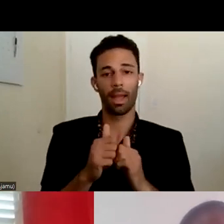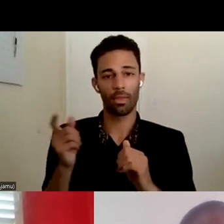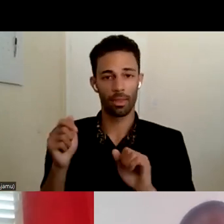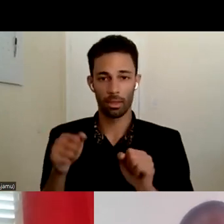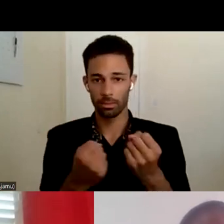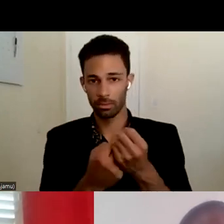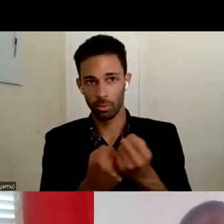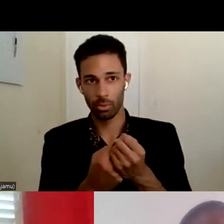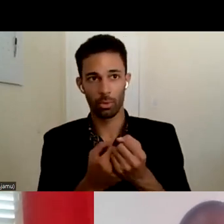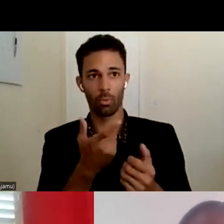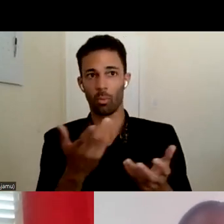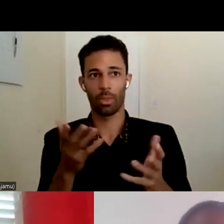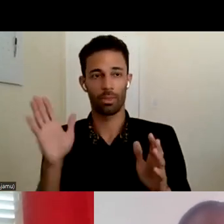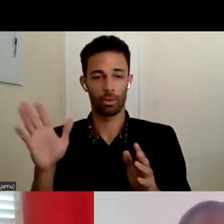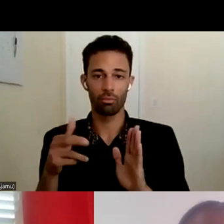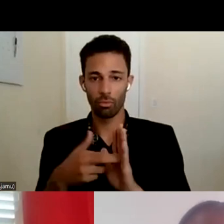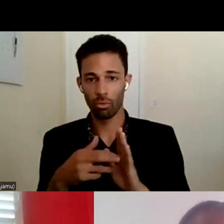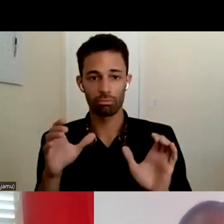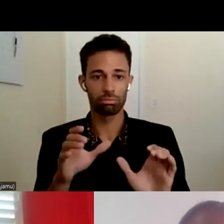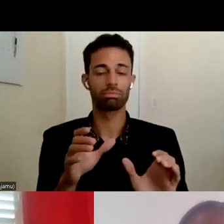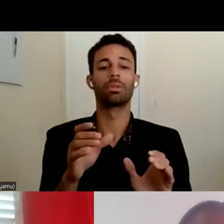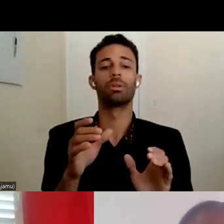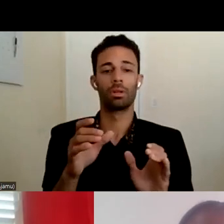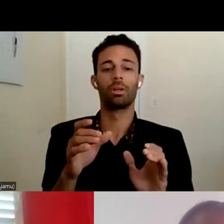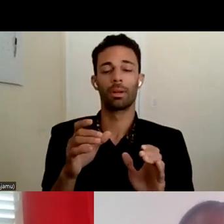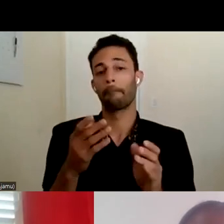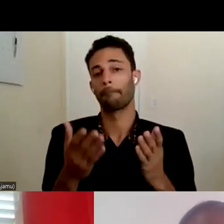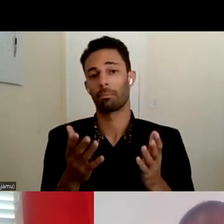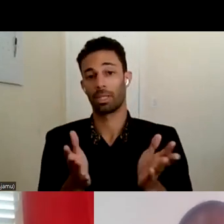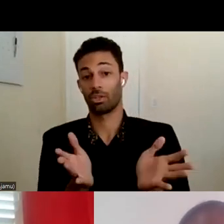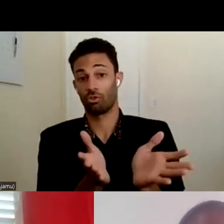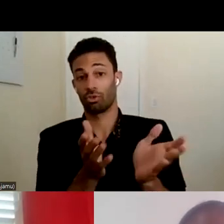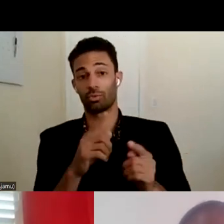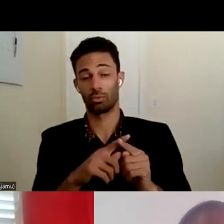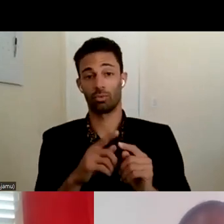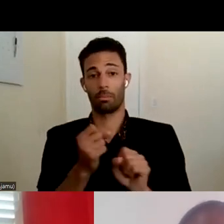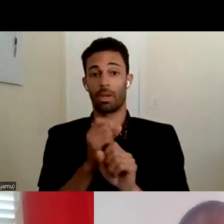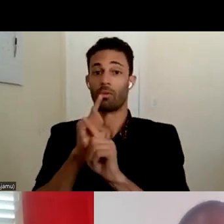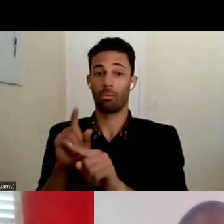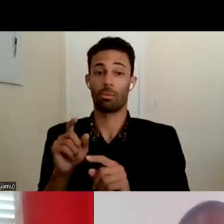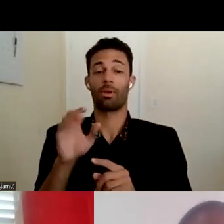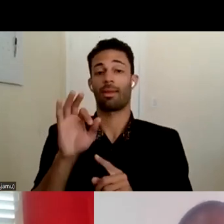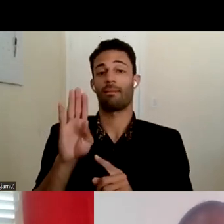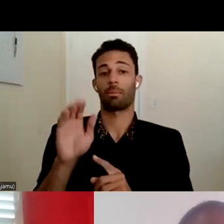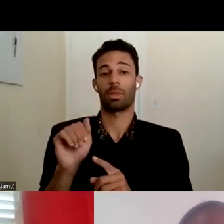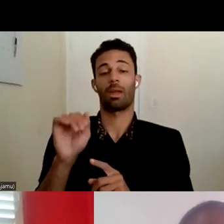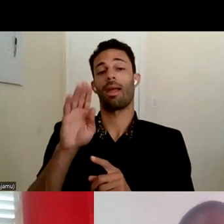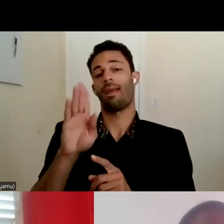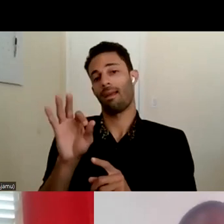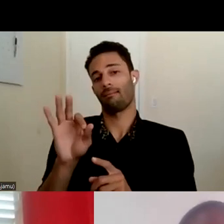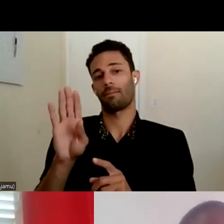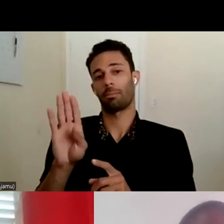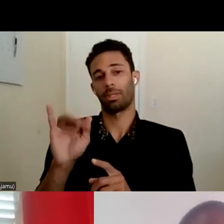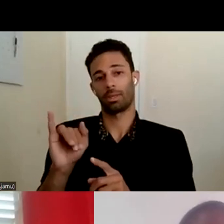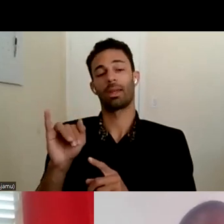and also maybe talk about encouraging to maybe make a complaint with the FBI that has a special, you know, division for victims,